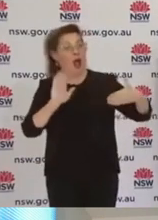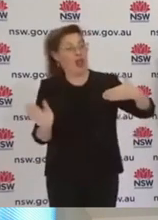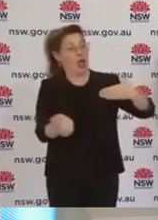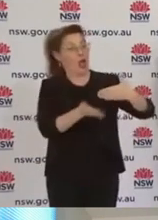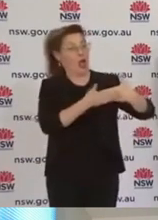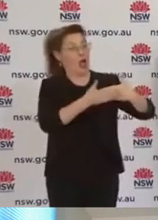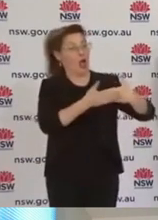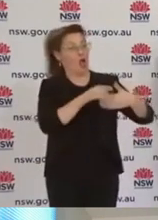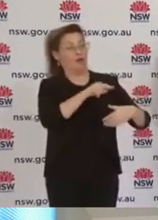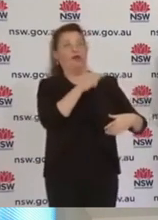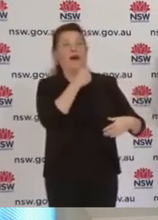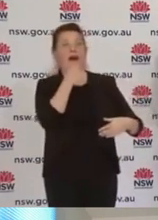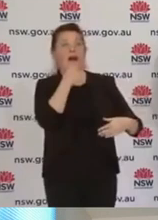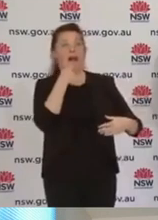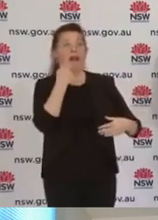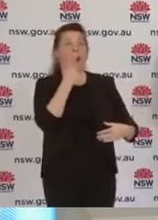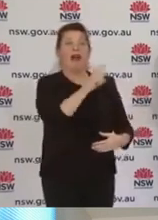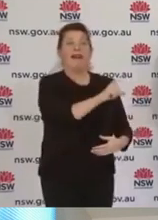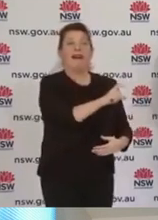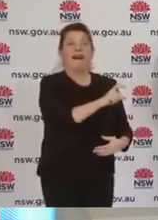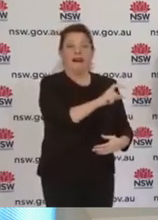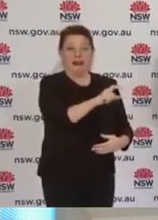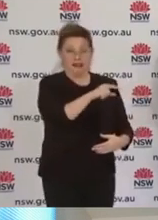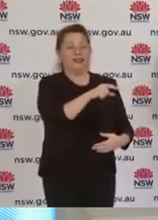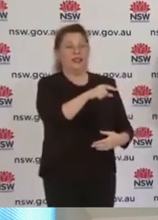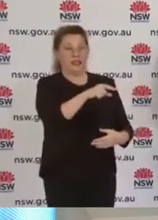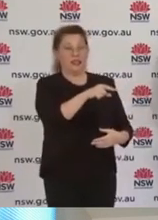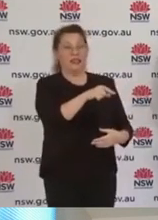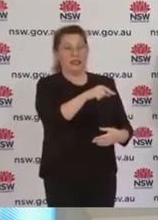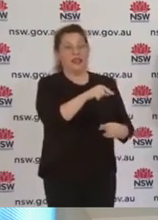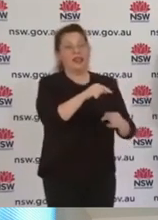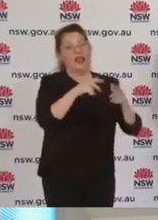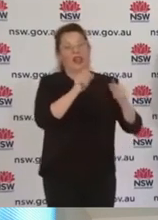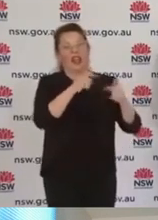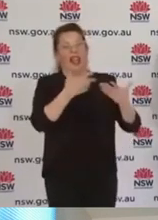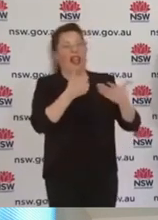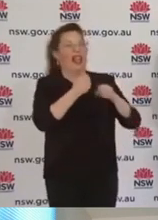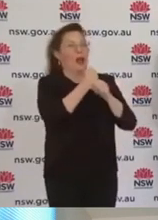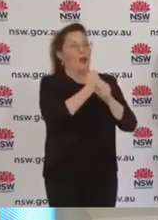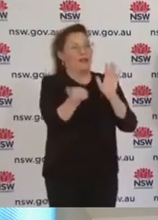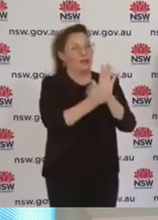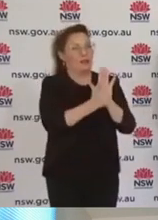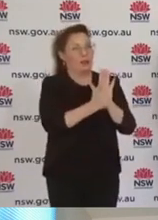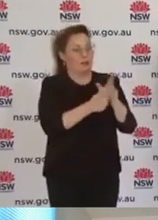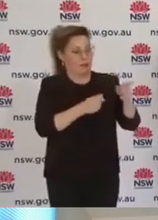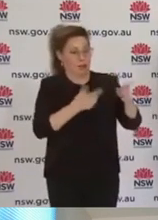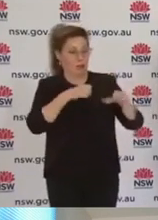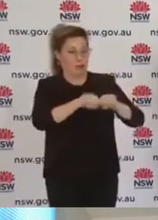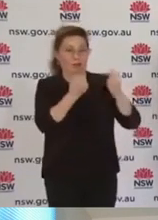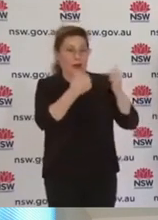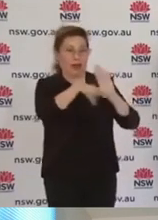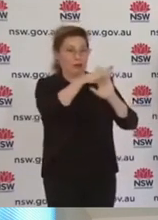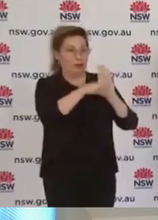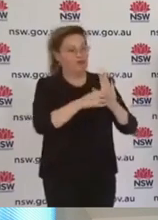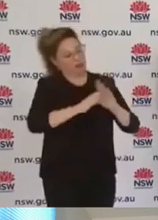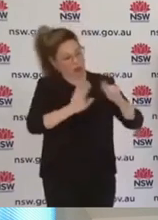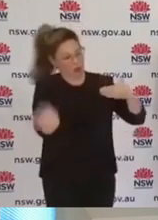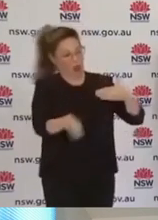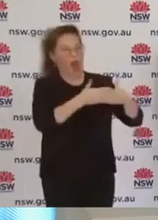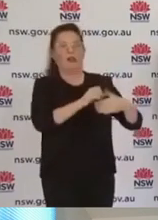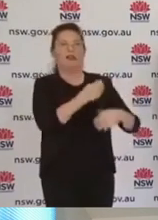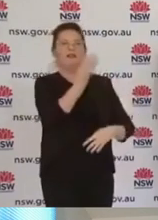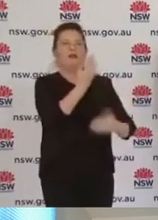breaches of the health order, and I won't apologise that more businesses will be closed over the next 21 days.